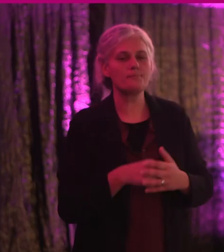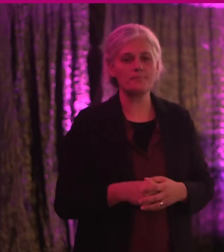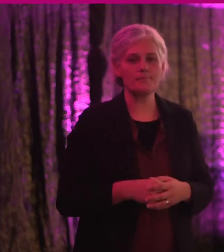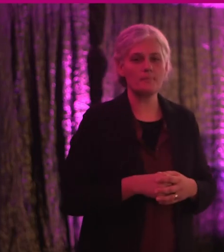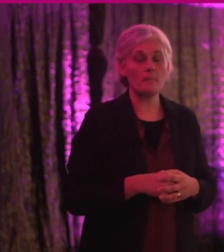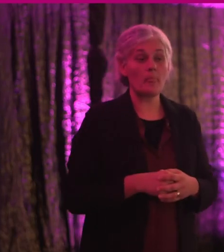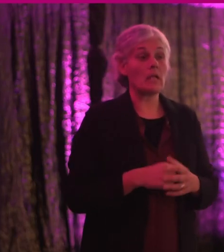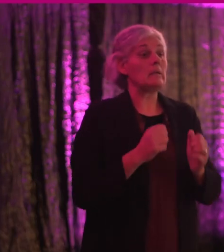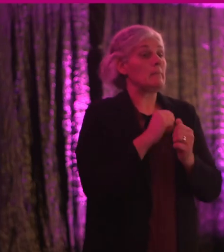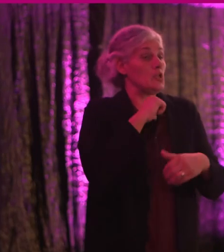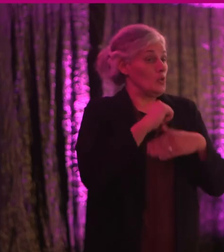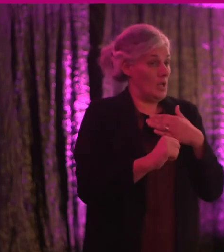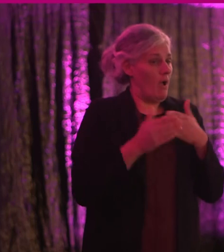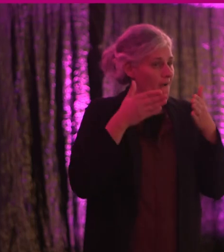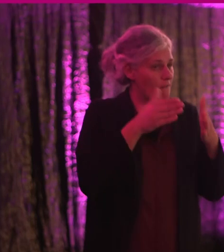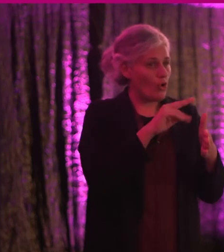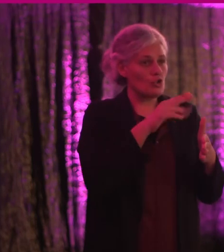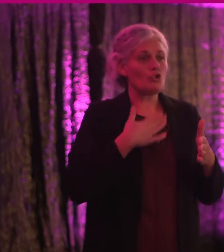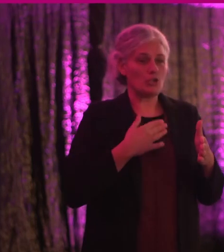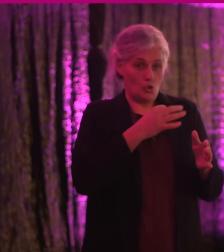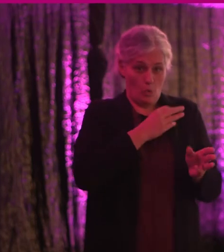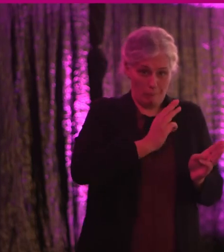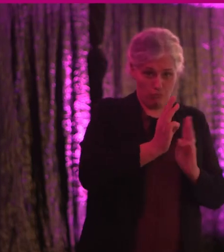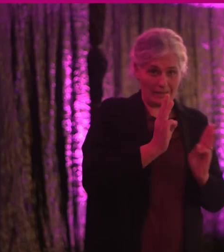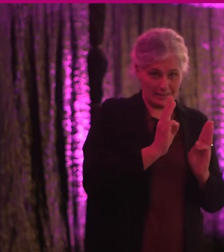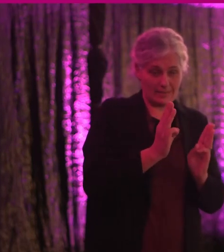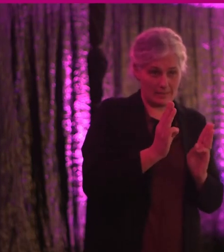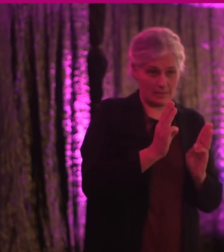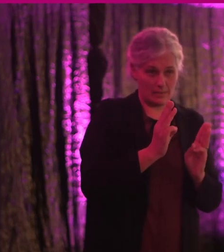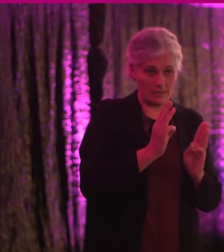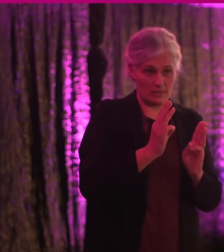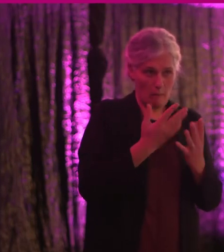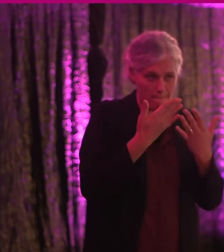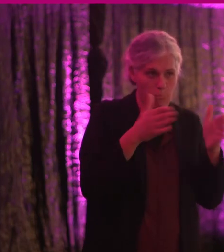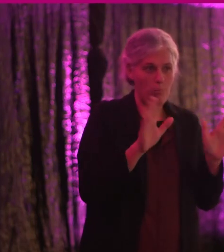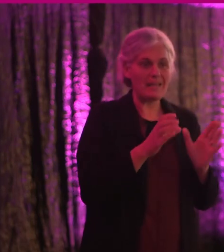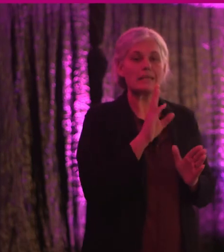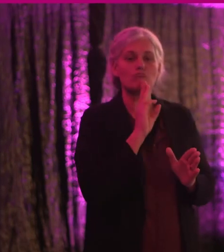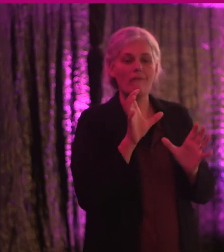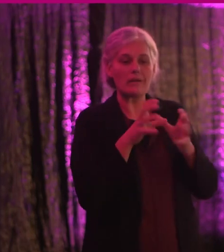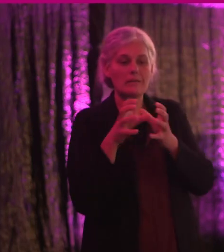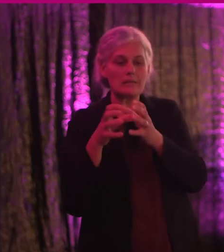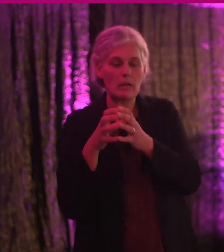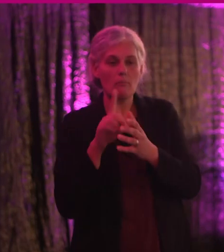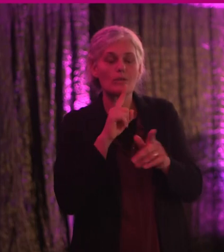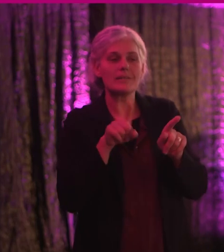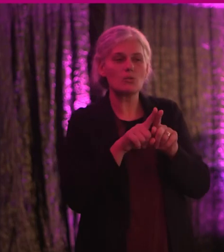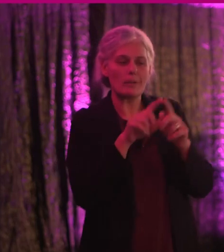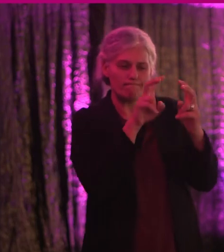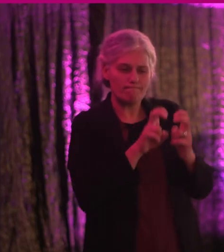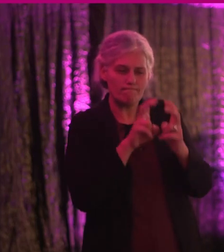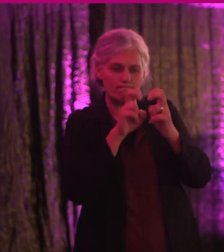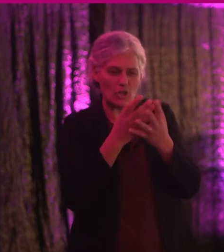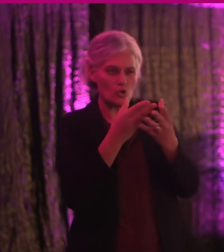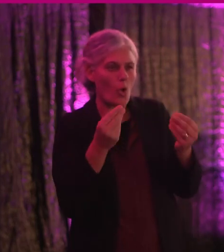The sessions today will focus not only on good practice in the public and private sectors but will also examine solutions